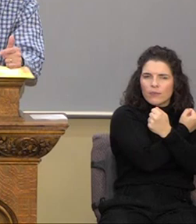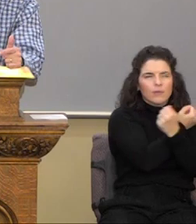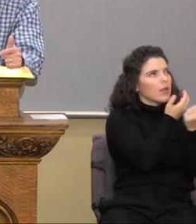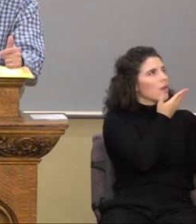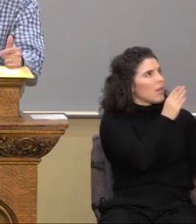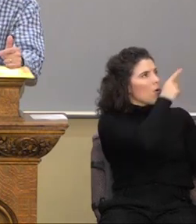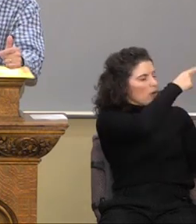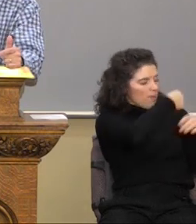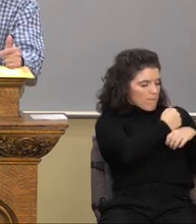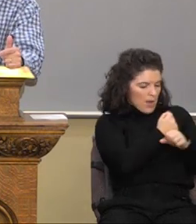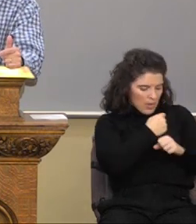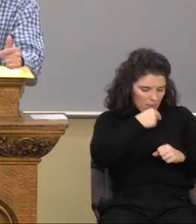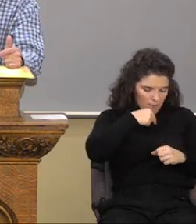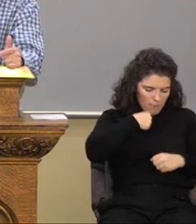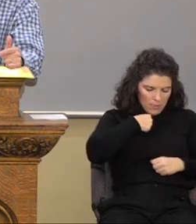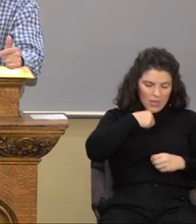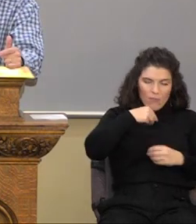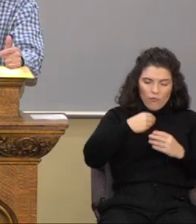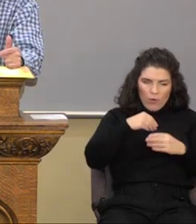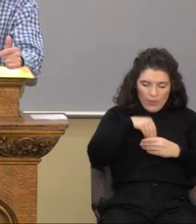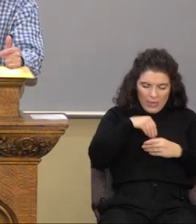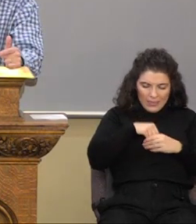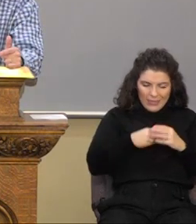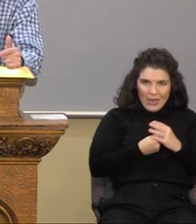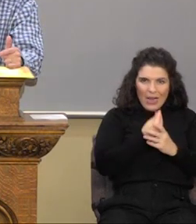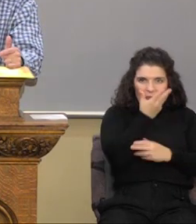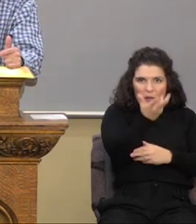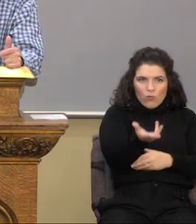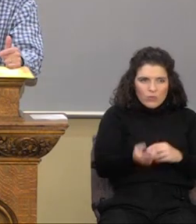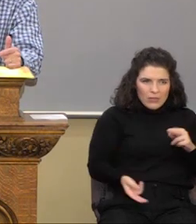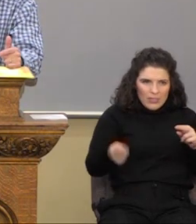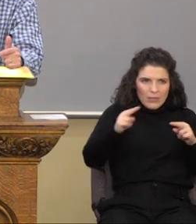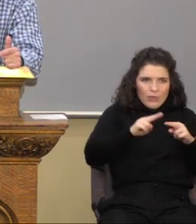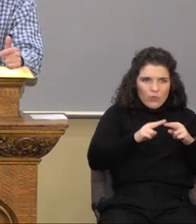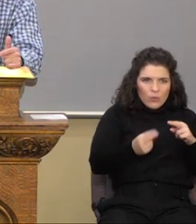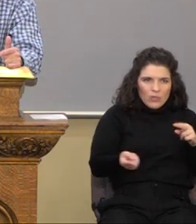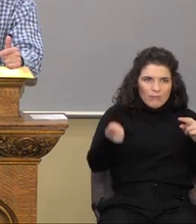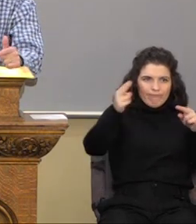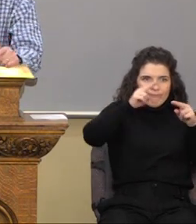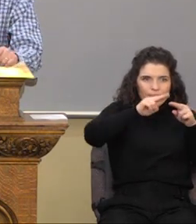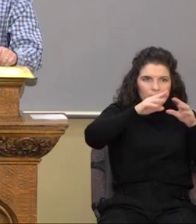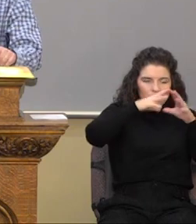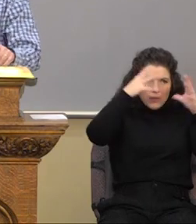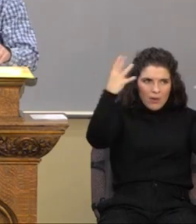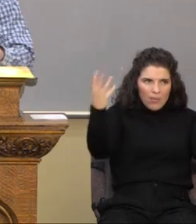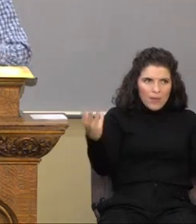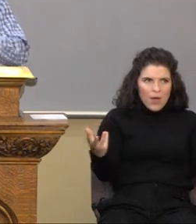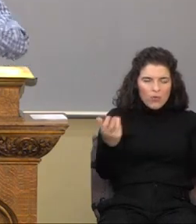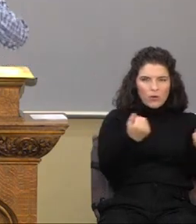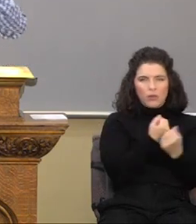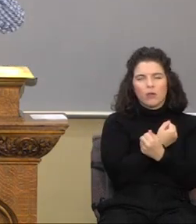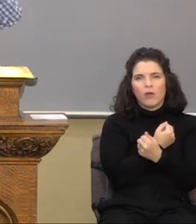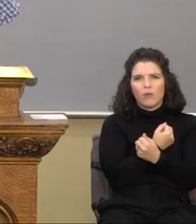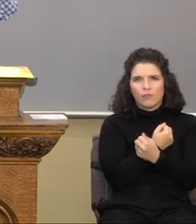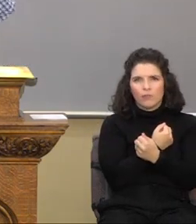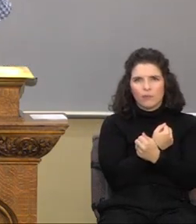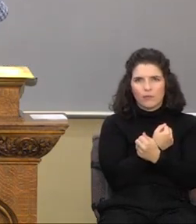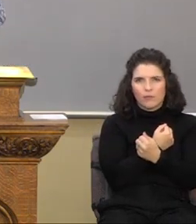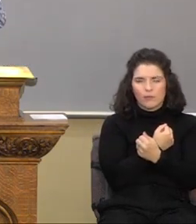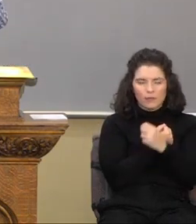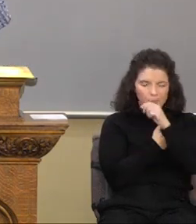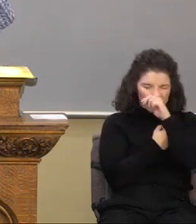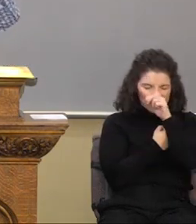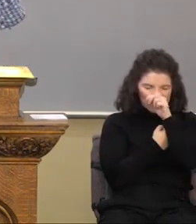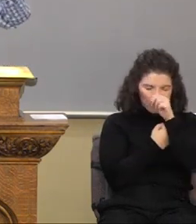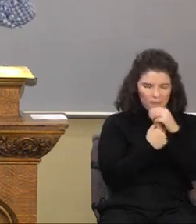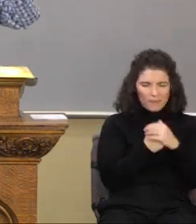from the inside from the inside out to increase and abound. By the way, the